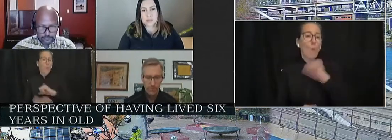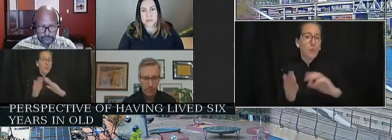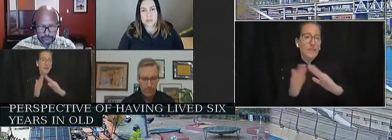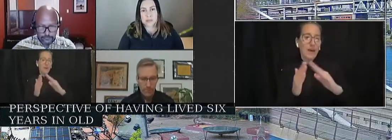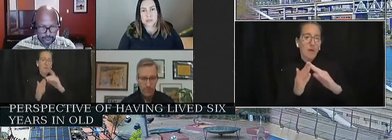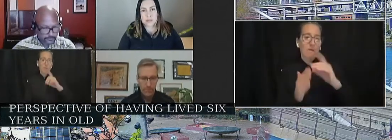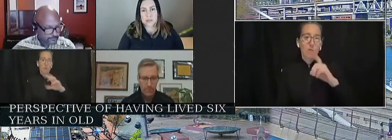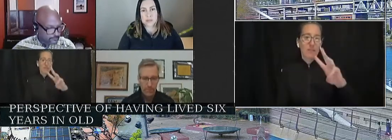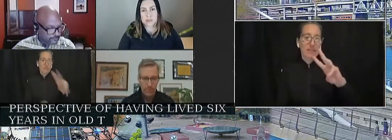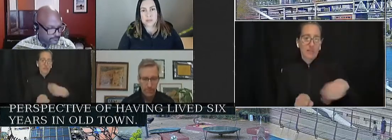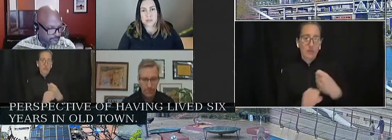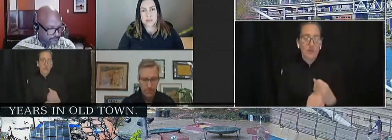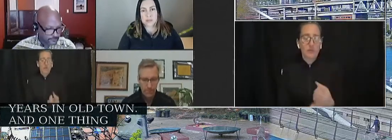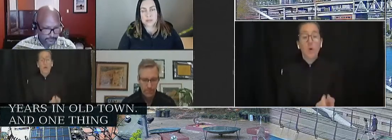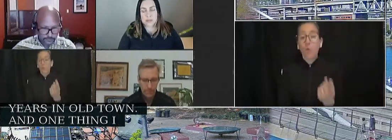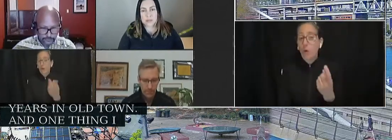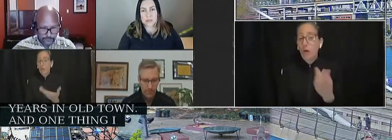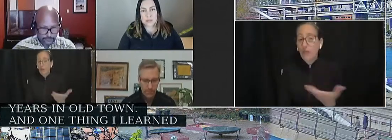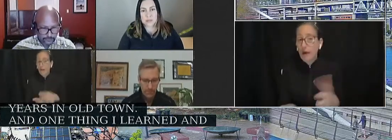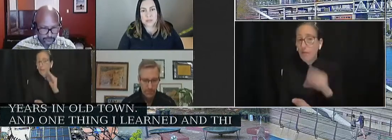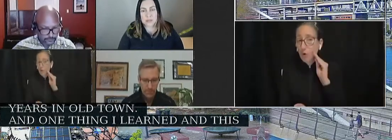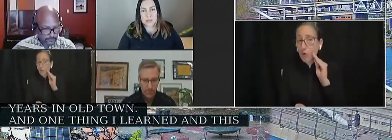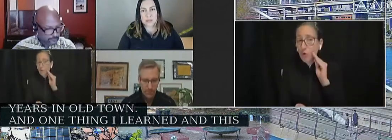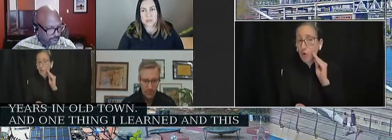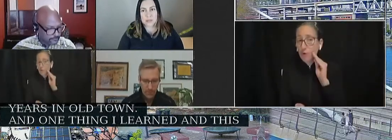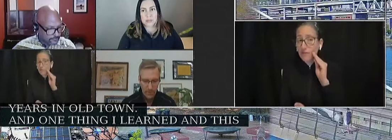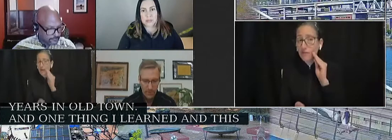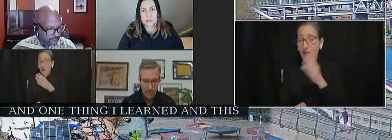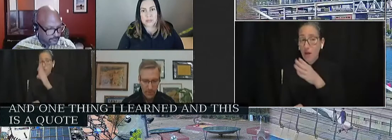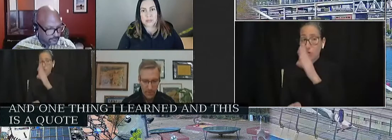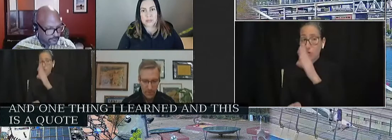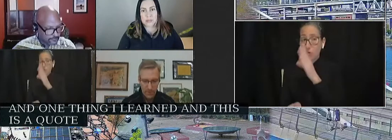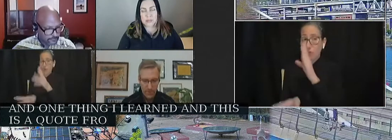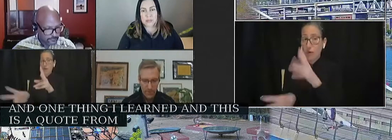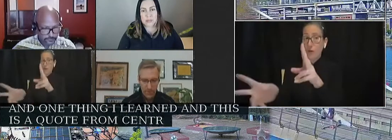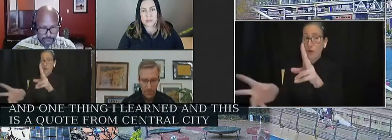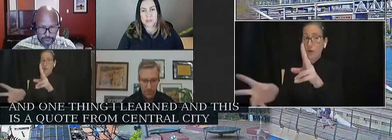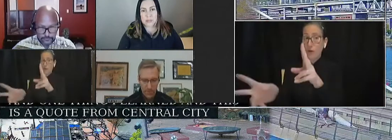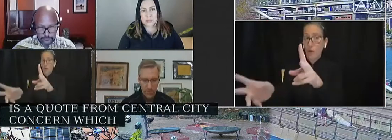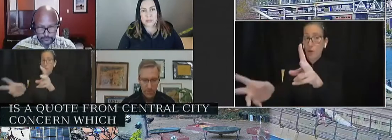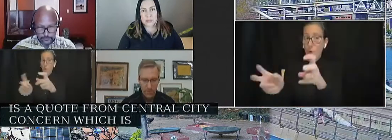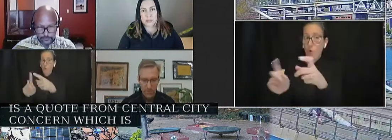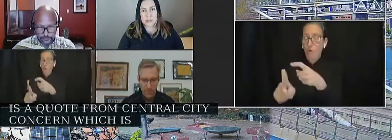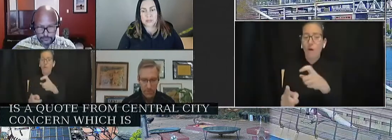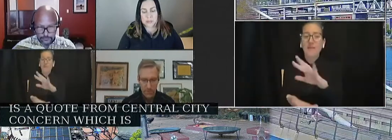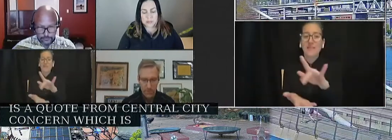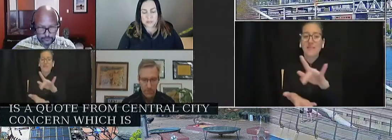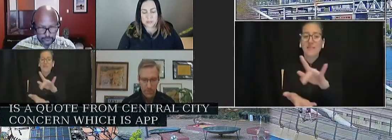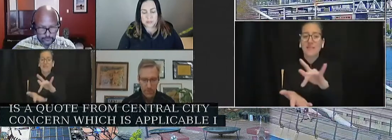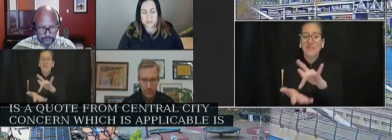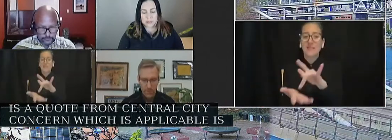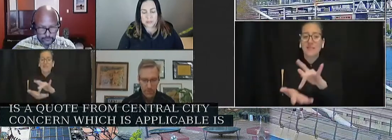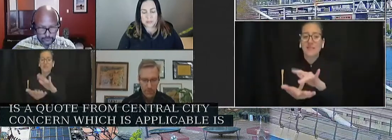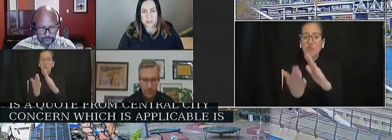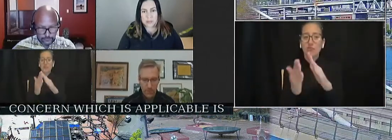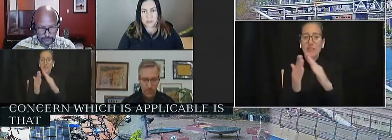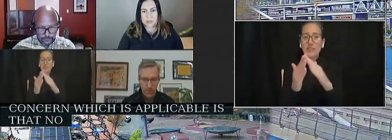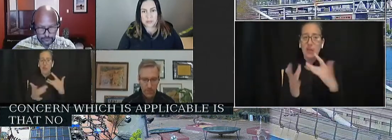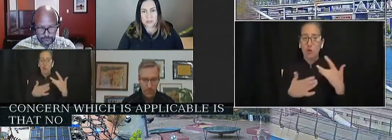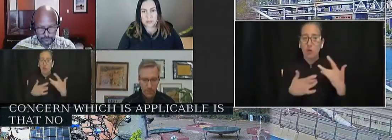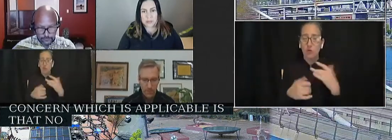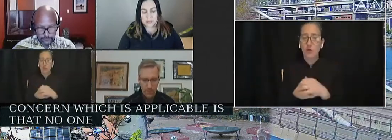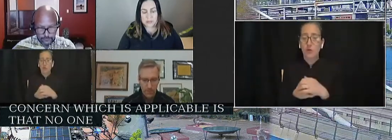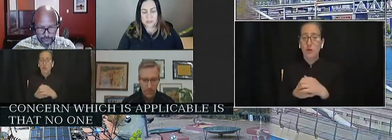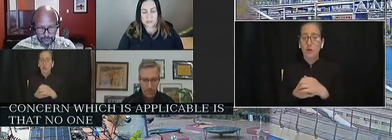learned, and this is a quote from Central City Concern, which I think is applicable, is that no one experiences homelessness